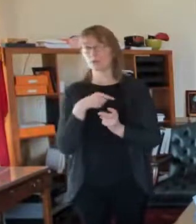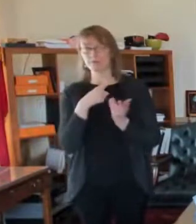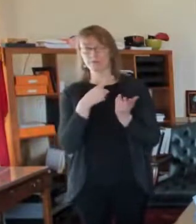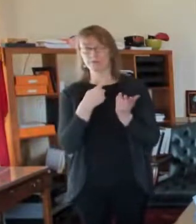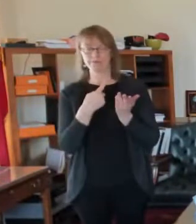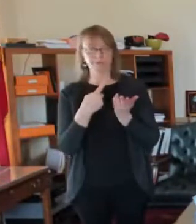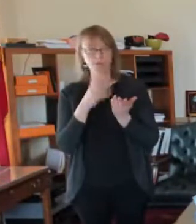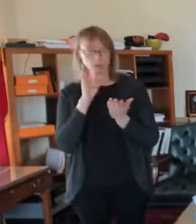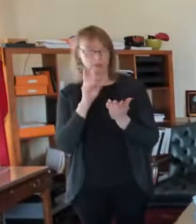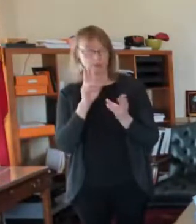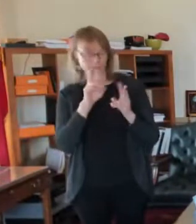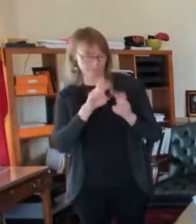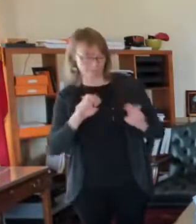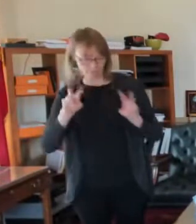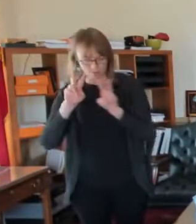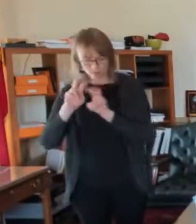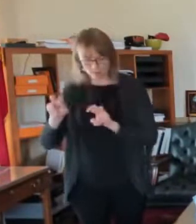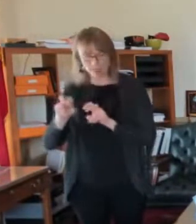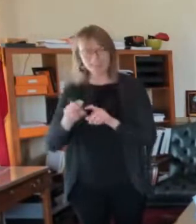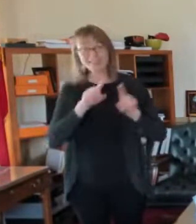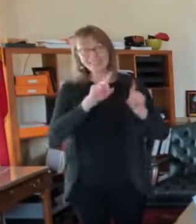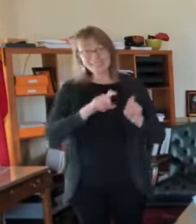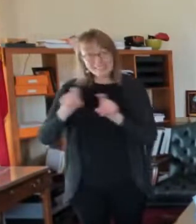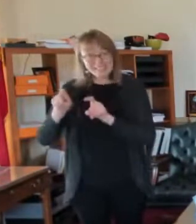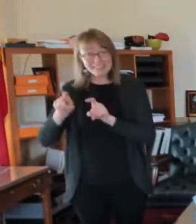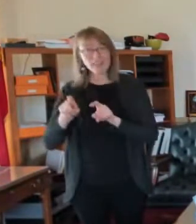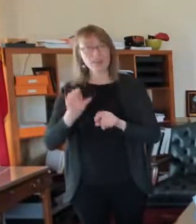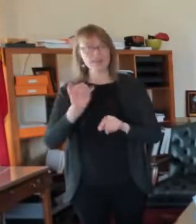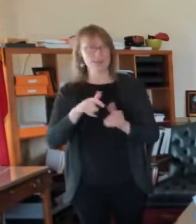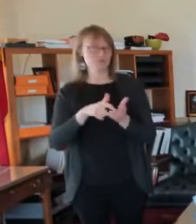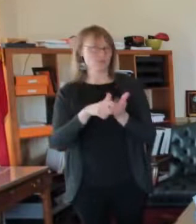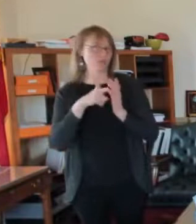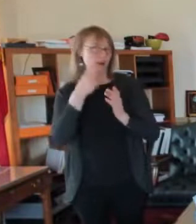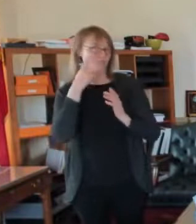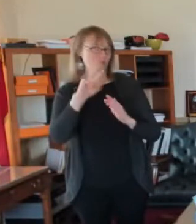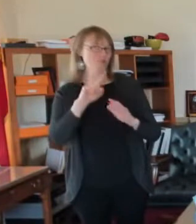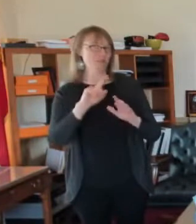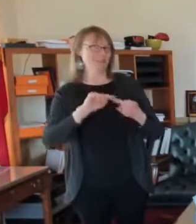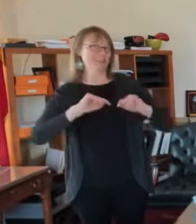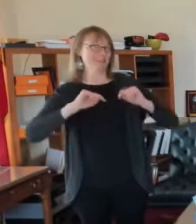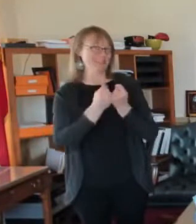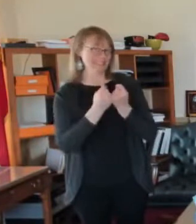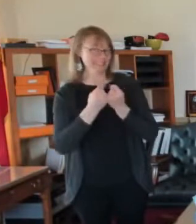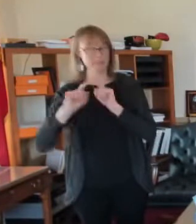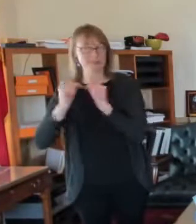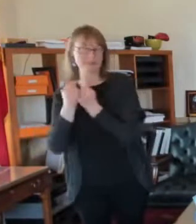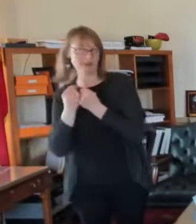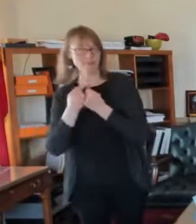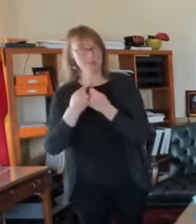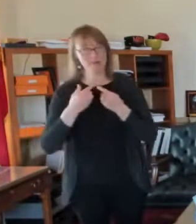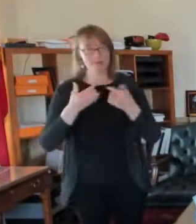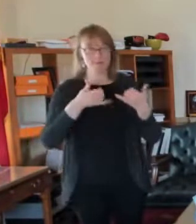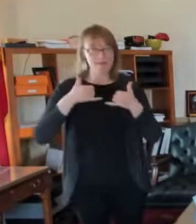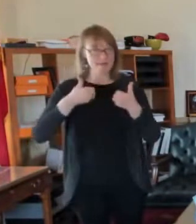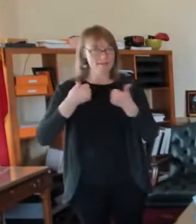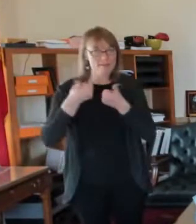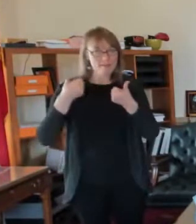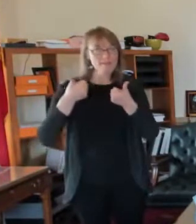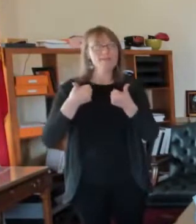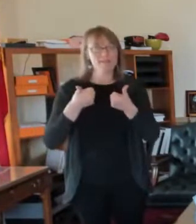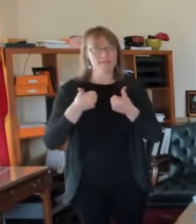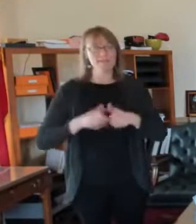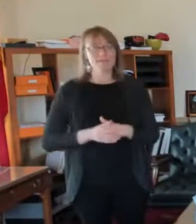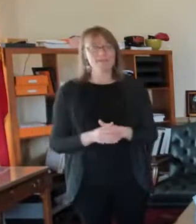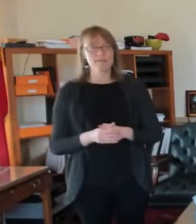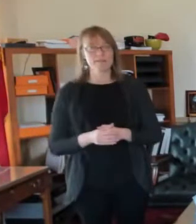for team play intramural team, not intramural, but interteam play. So we expect that, uh,